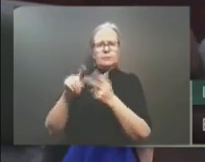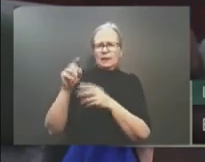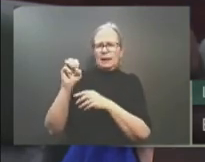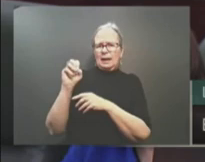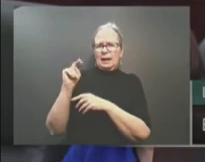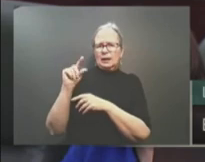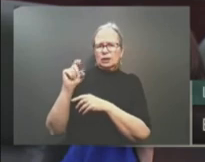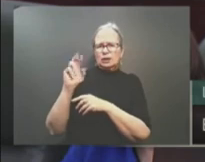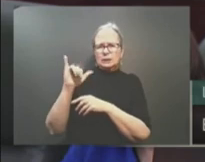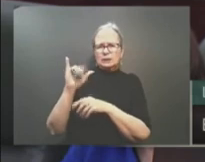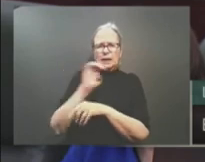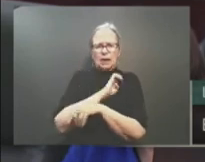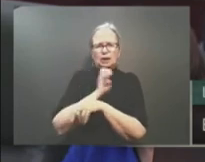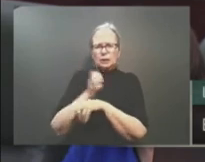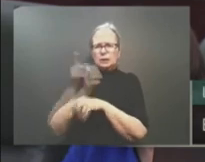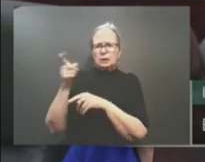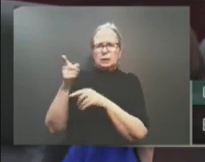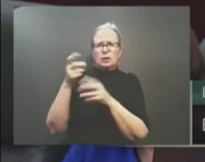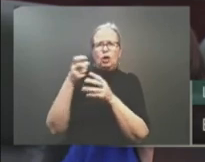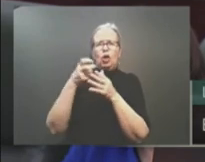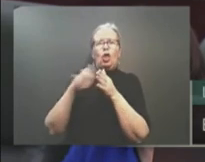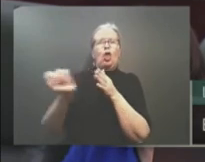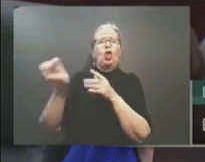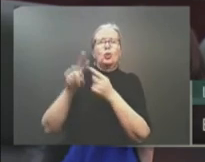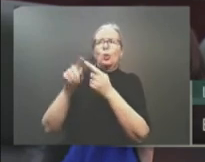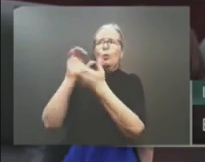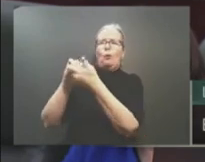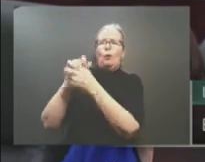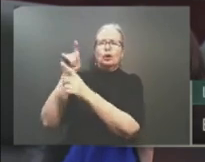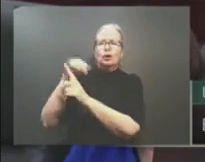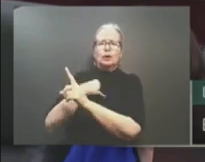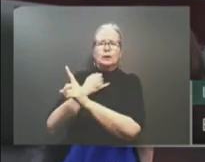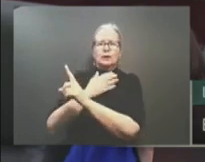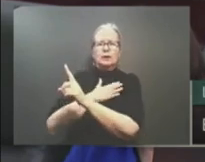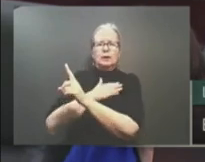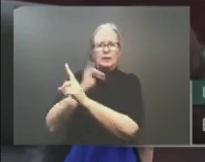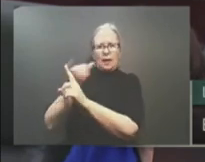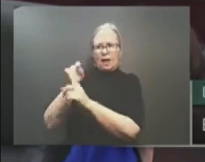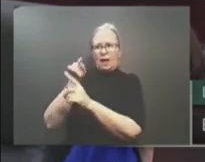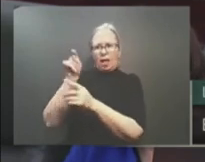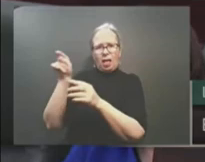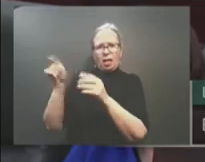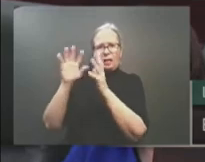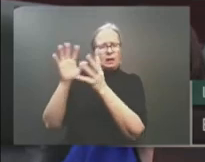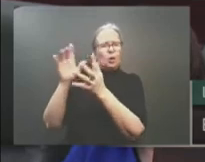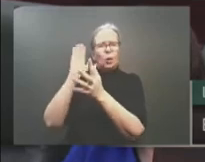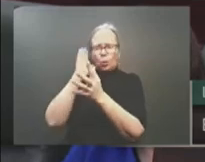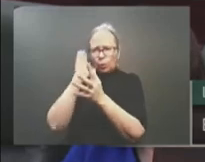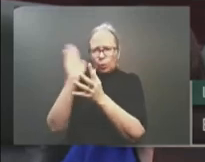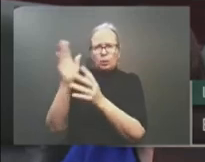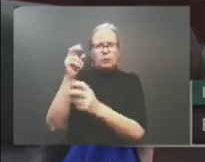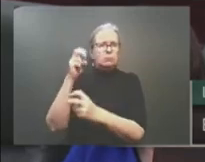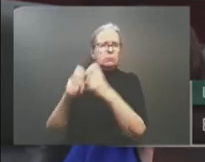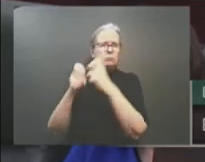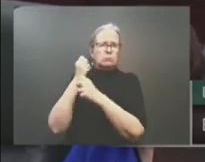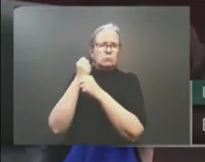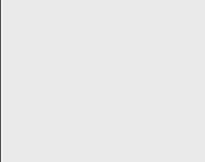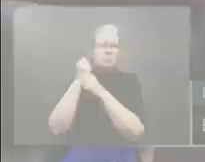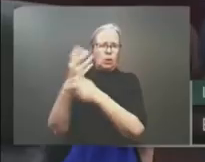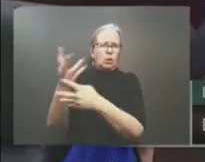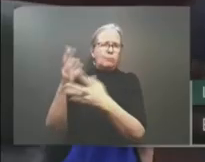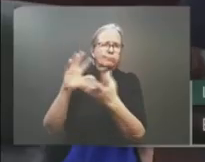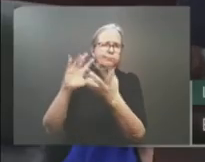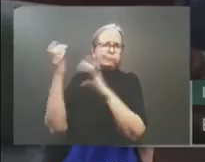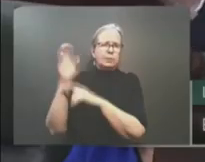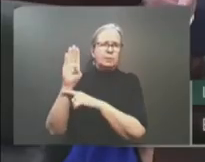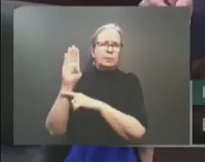short of disastrous. It resulted in the flight of billions of dollars in capital, tens of thousands of lost jobs and